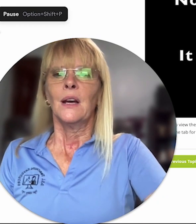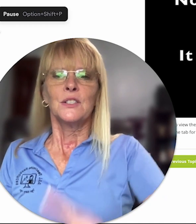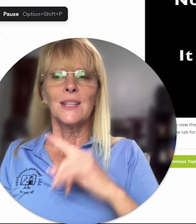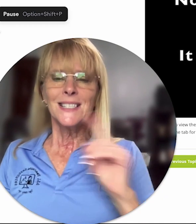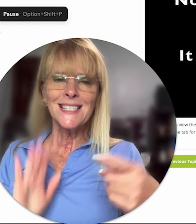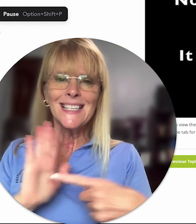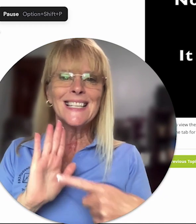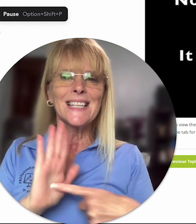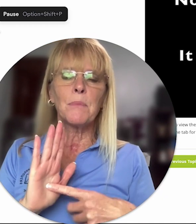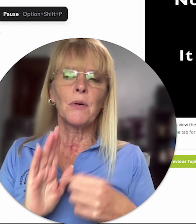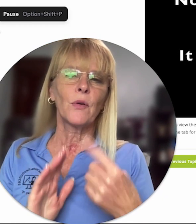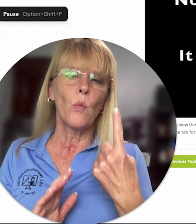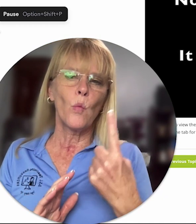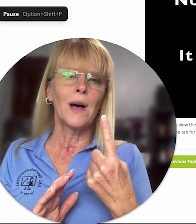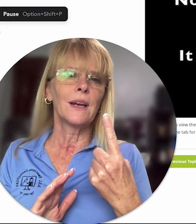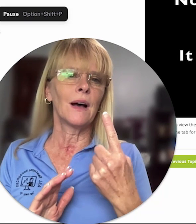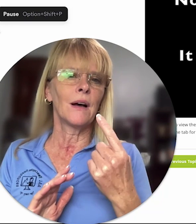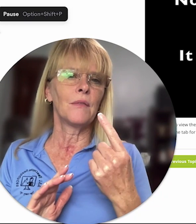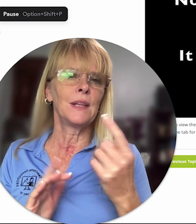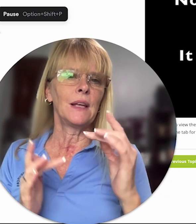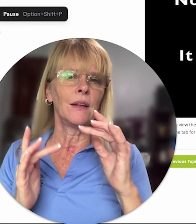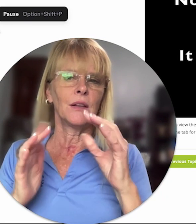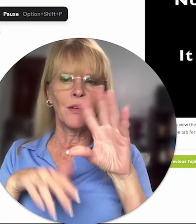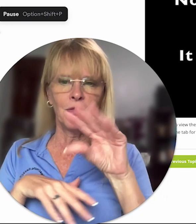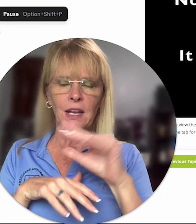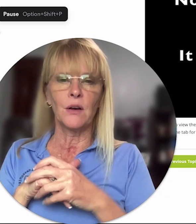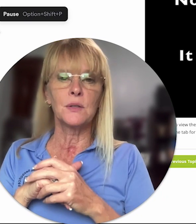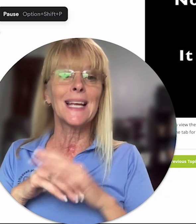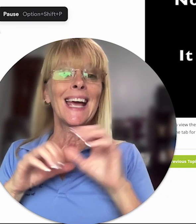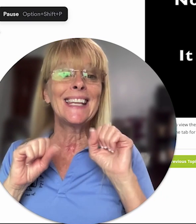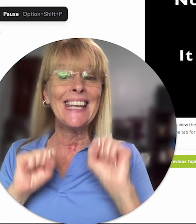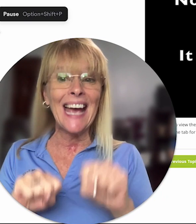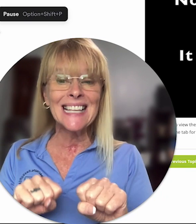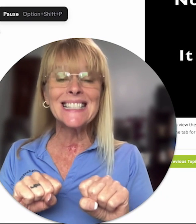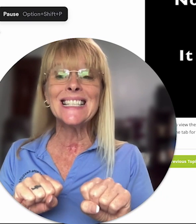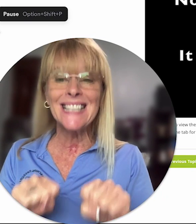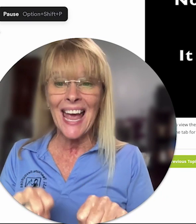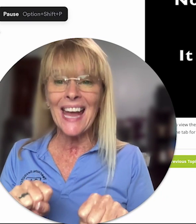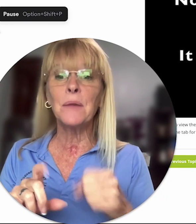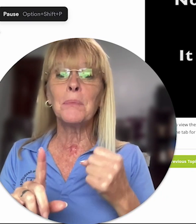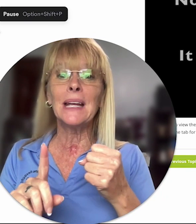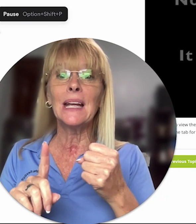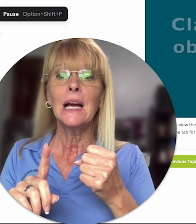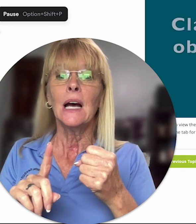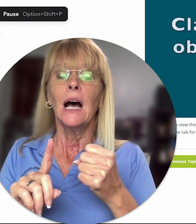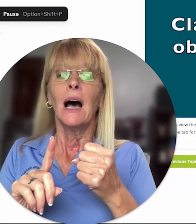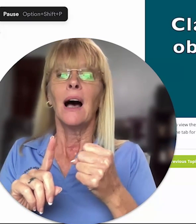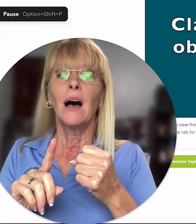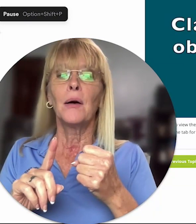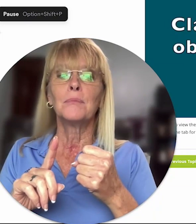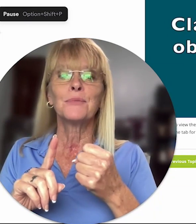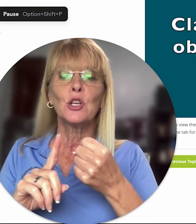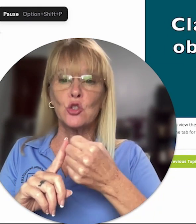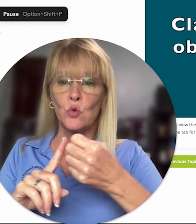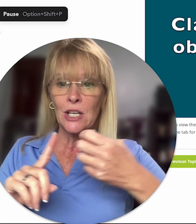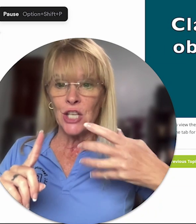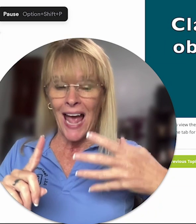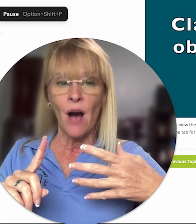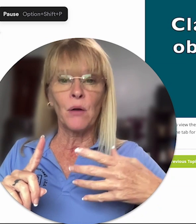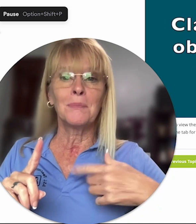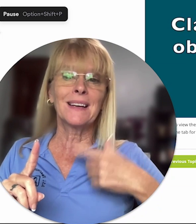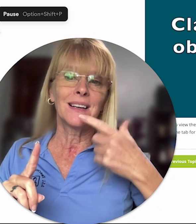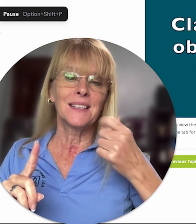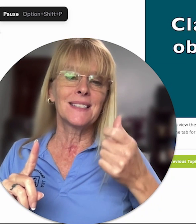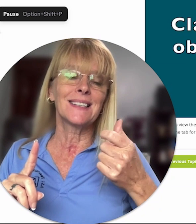so this is an example from one of the the videos and yes these can be um stretched